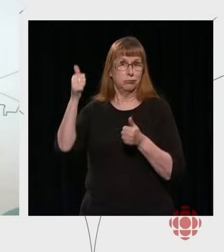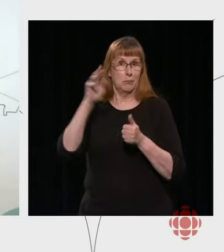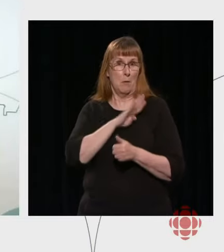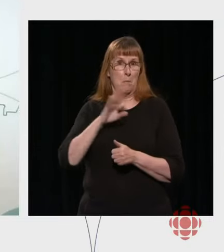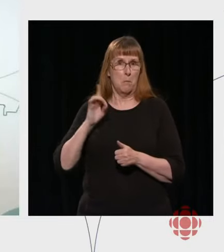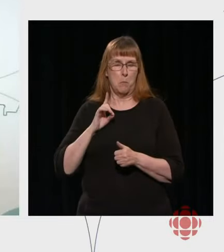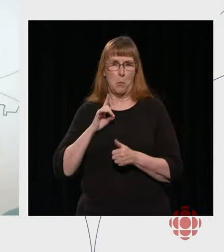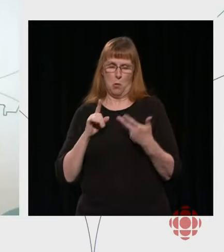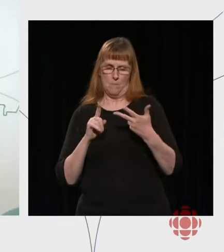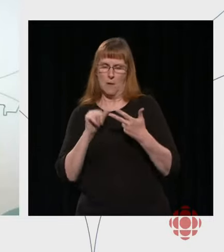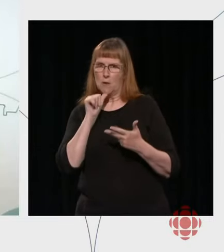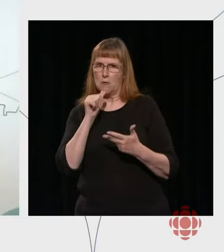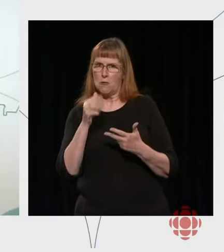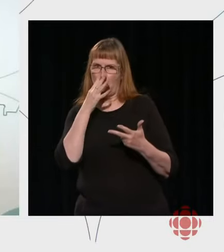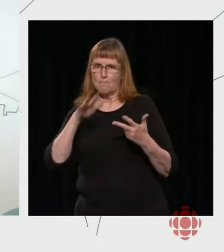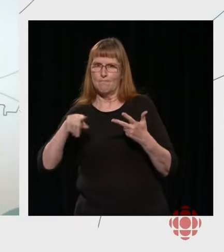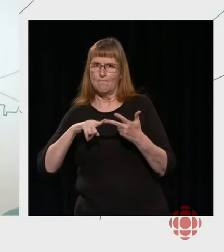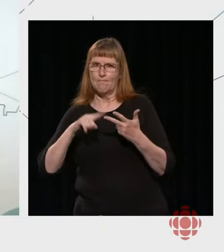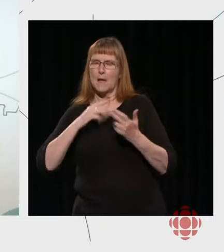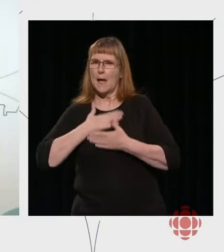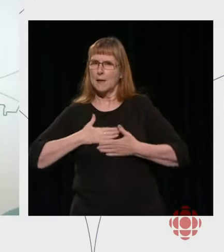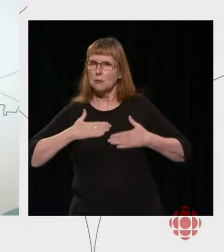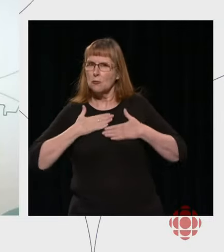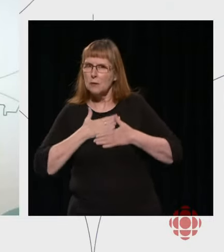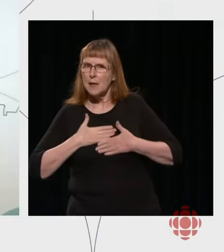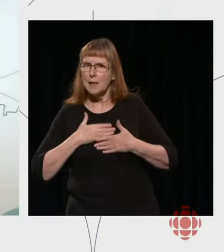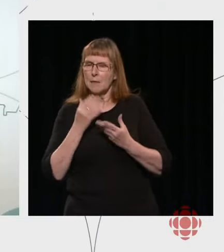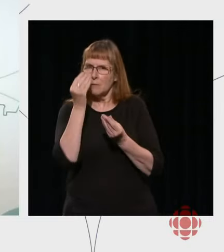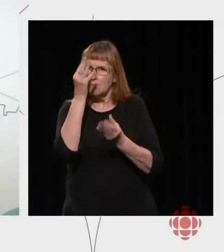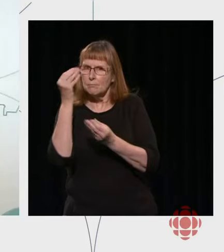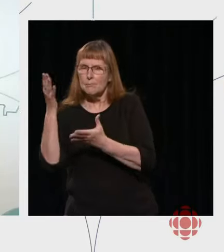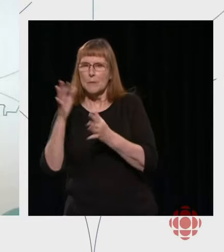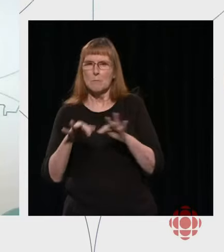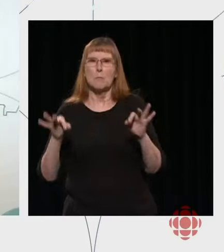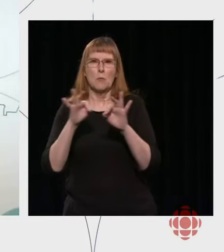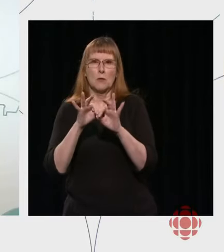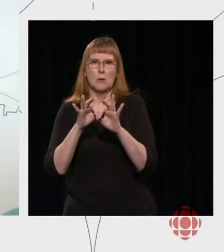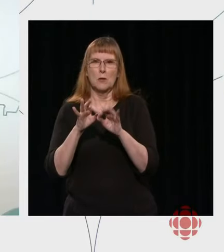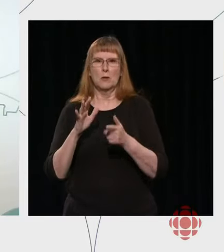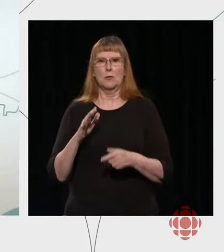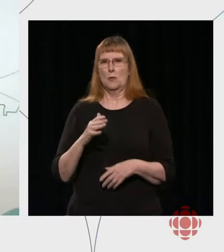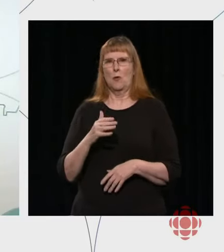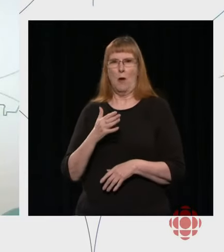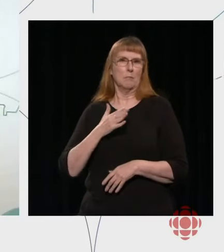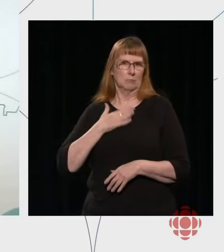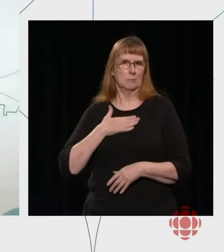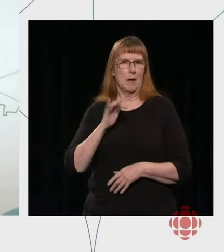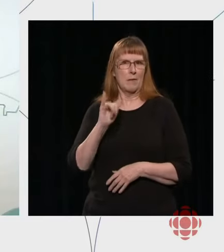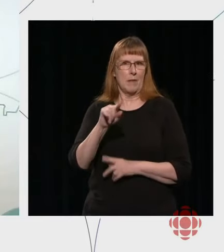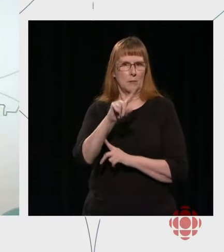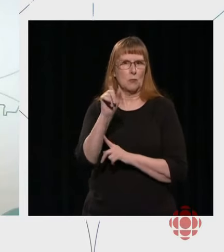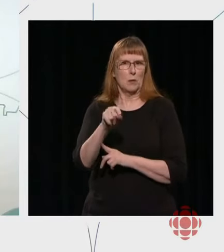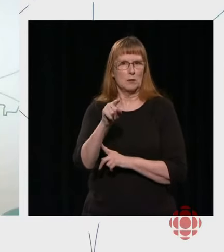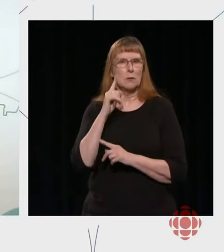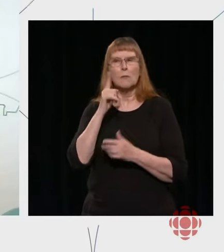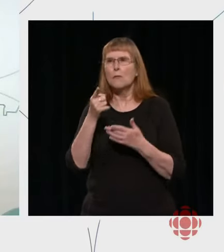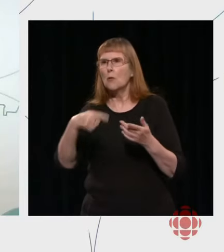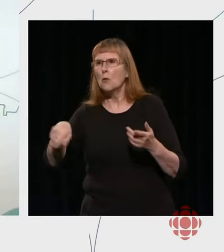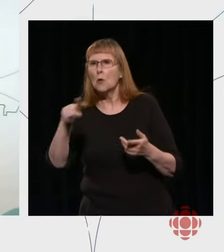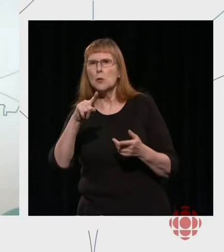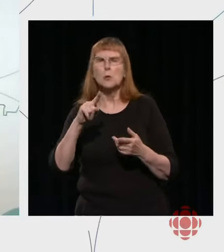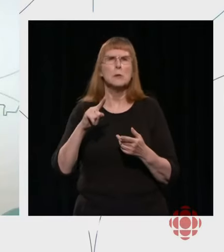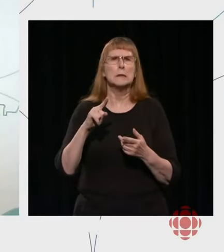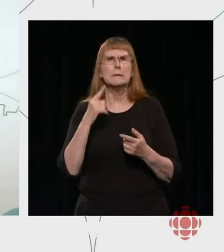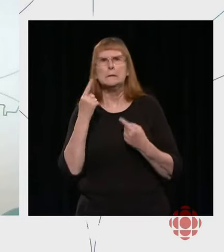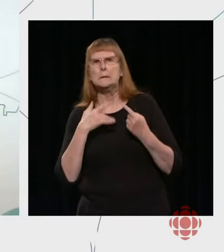that is very important to you. So, I hope this question really was good for our listeners who did ask that